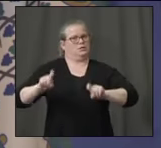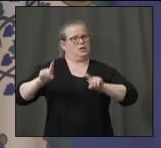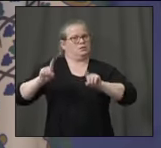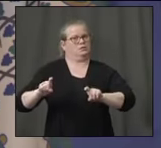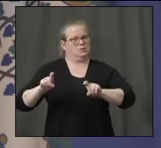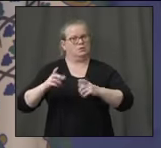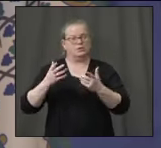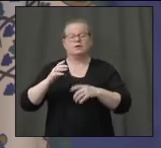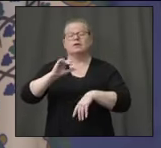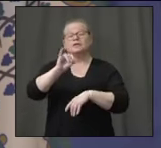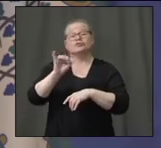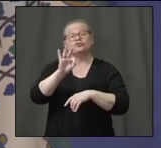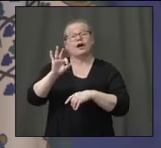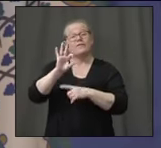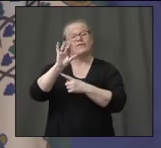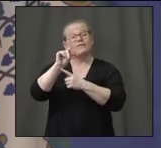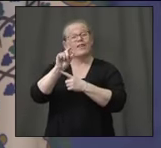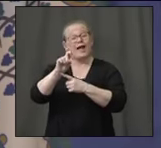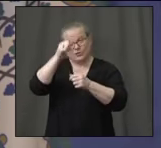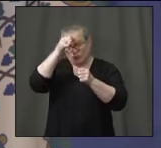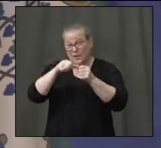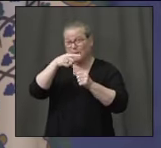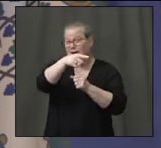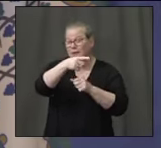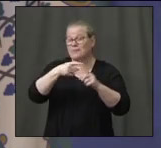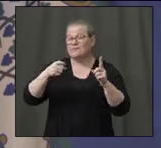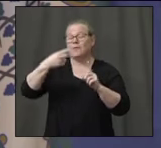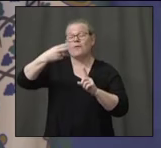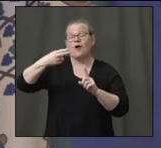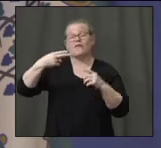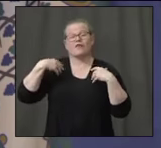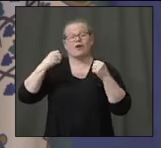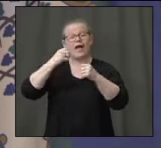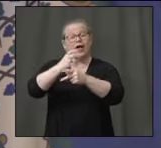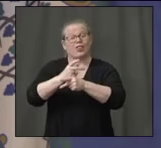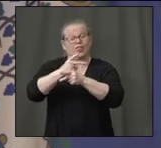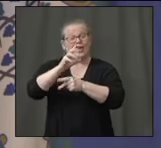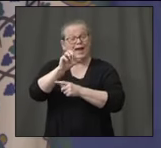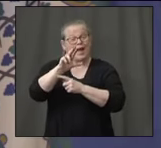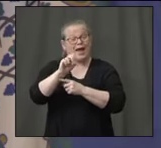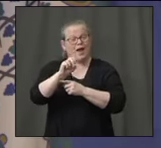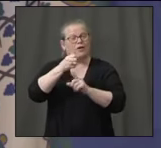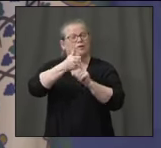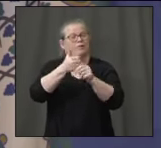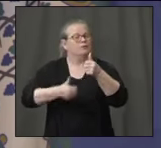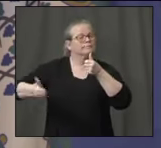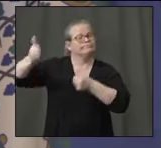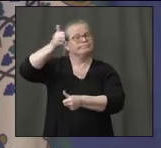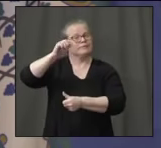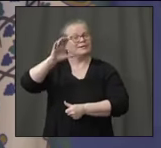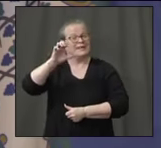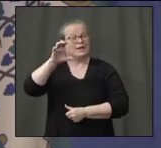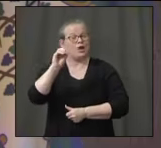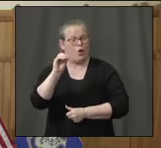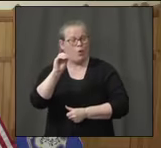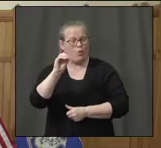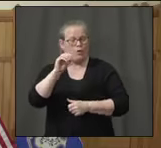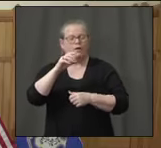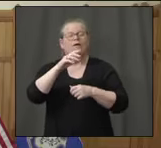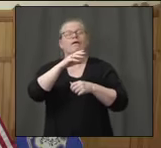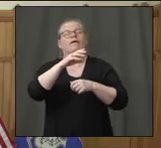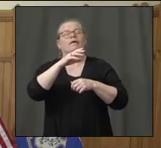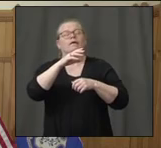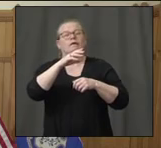Flax. Remember him? Hartford Healthcare CEO and really proud of Steve Raskowski. Steve